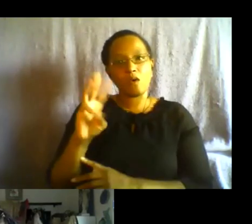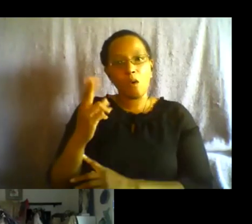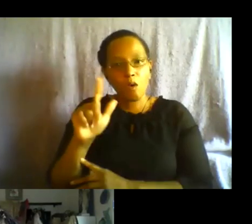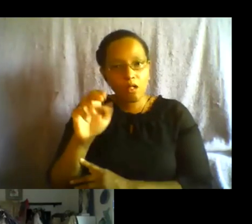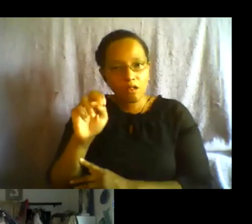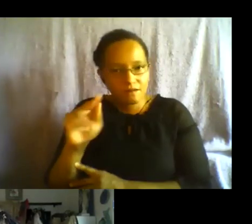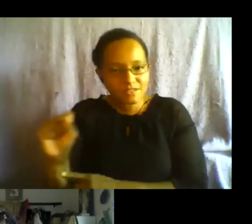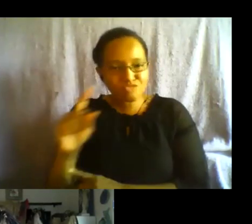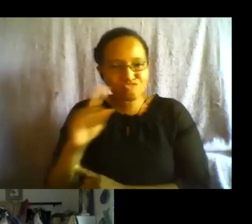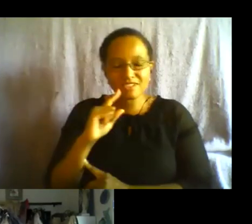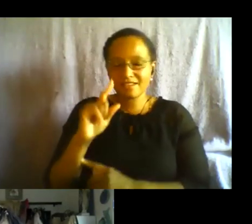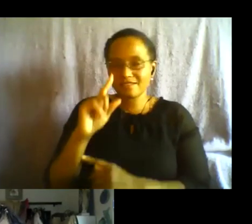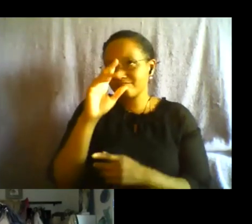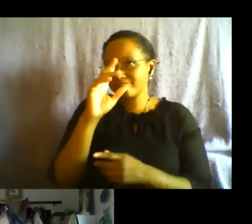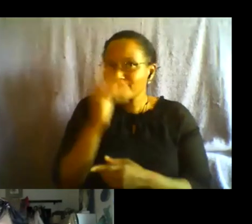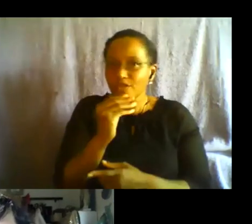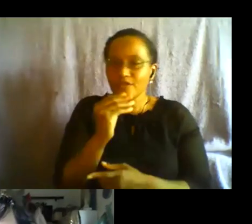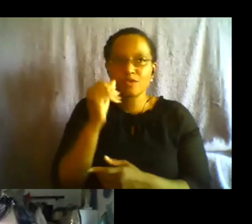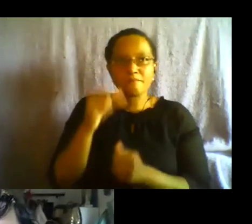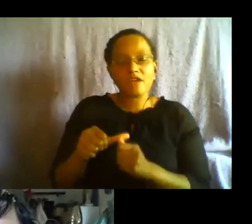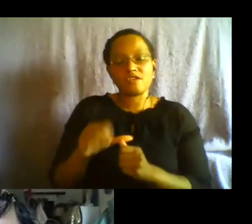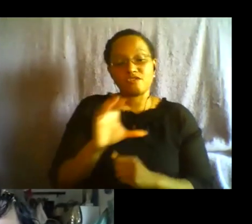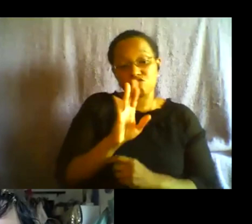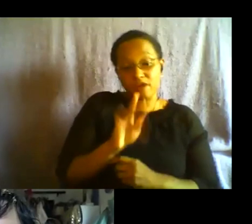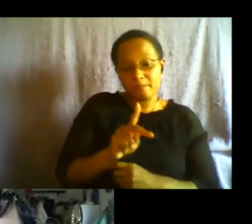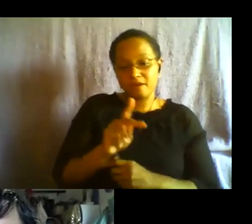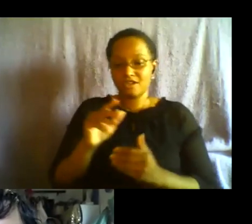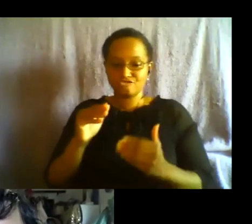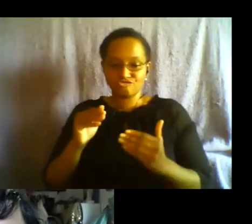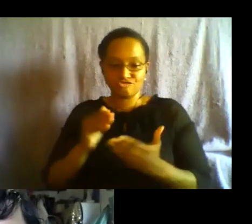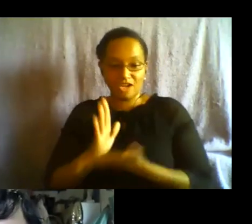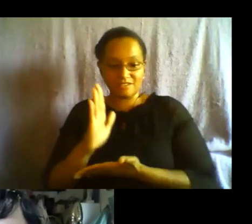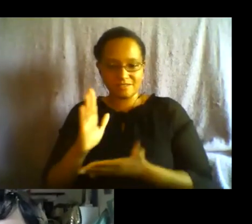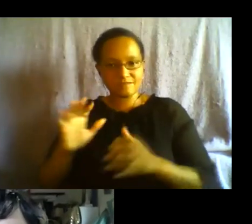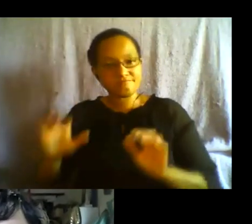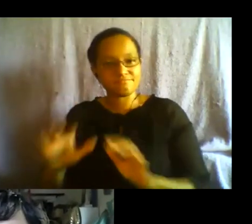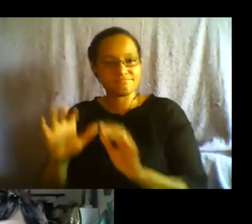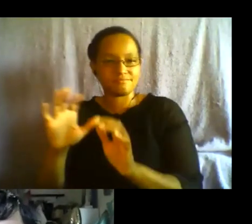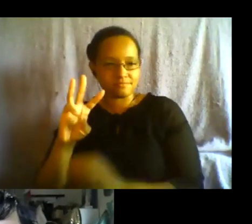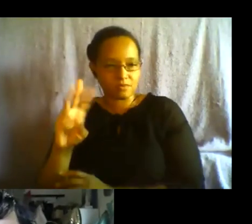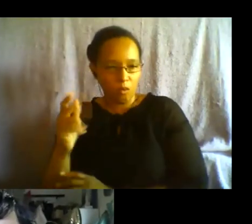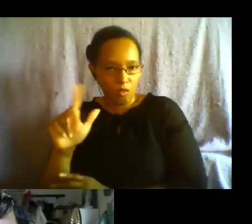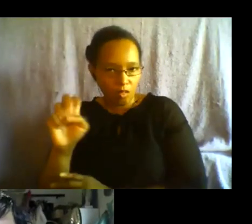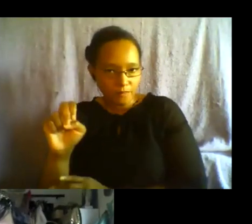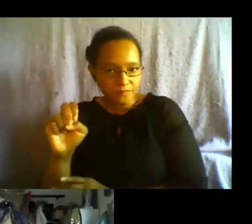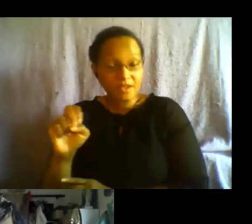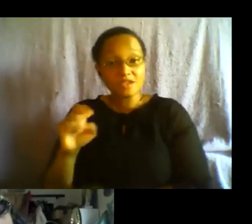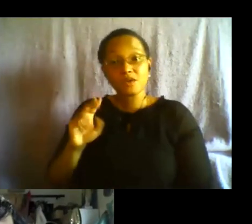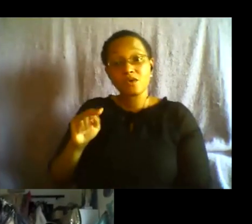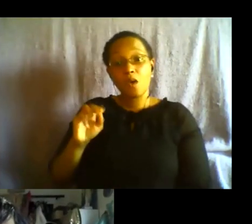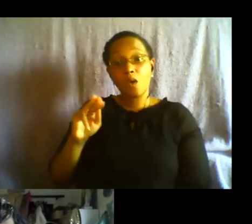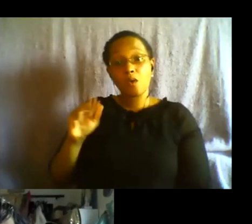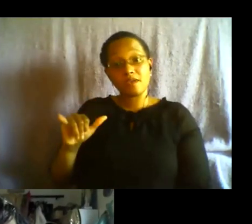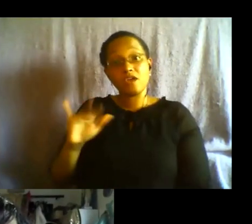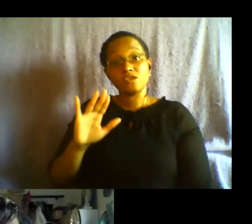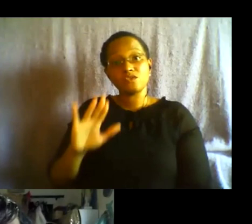in action and so nomi the focus of the next sins invalid show is climate chaos could